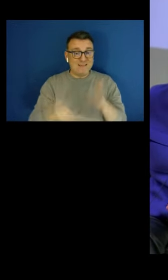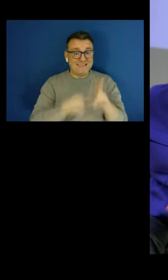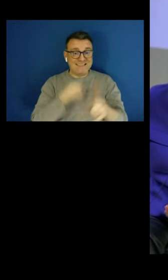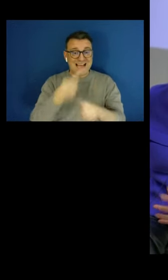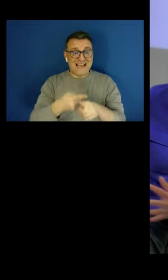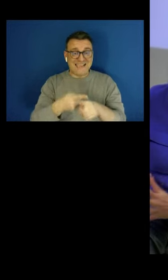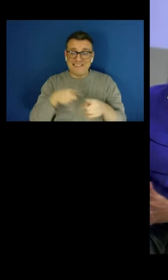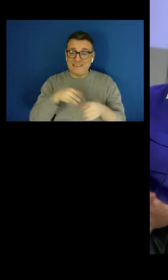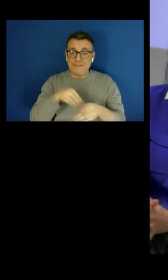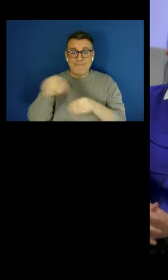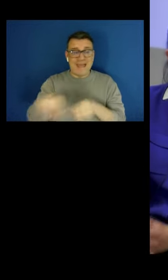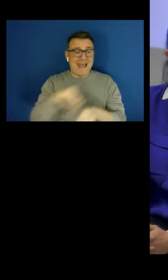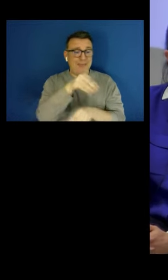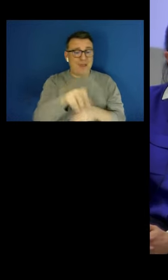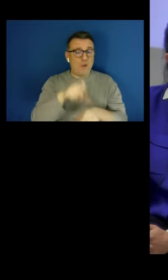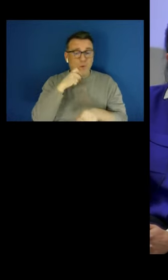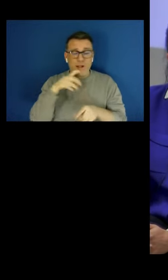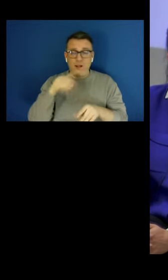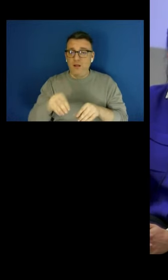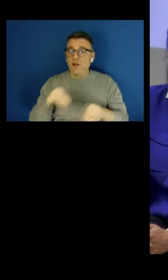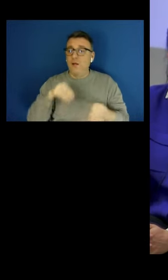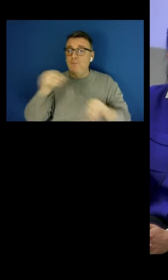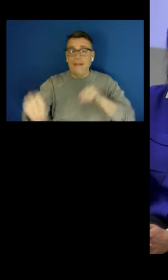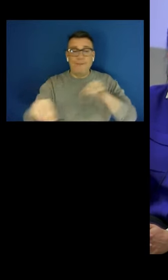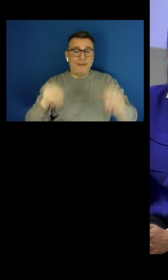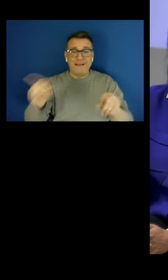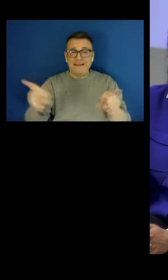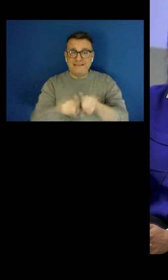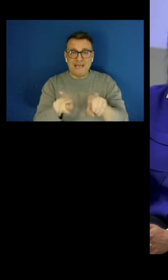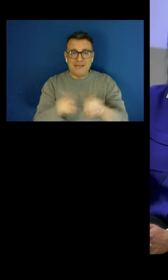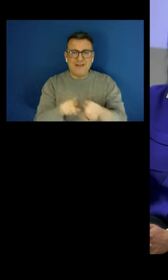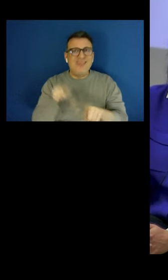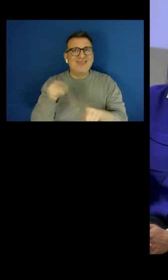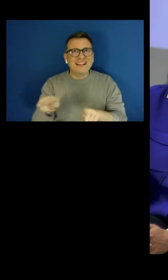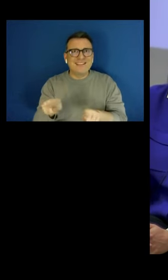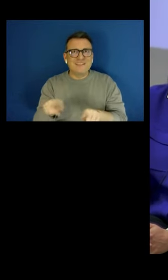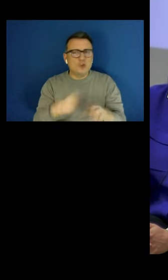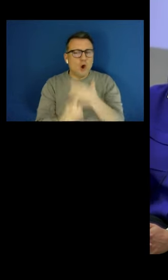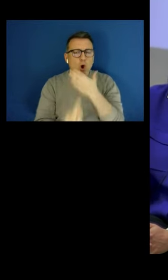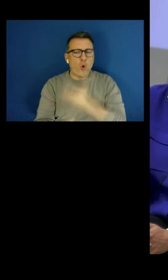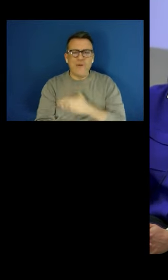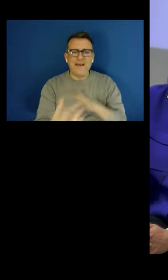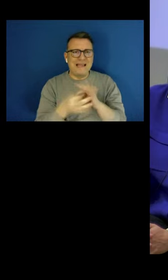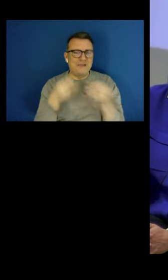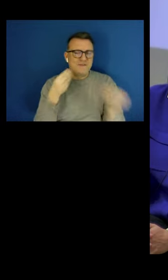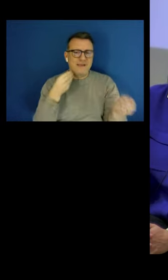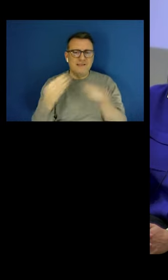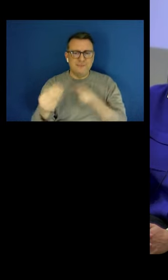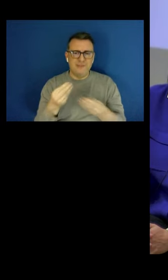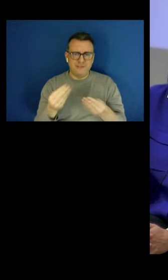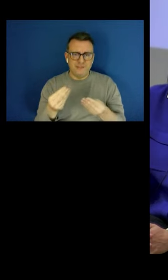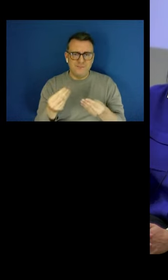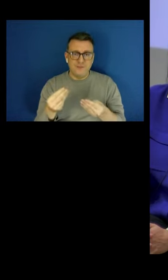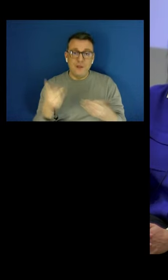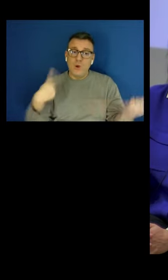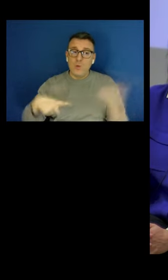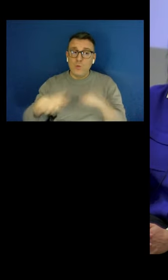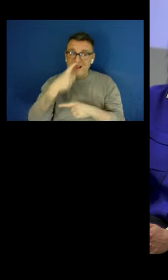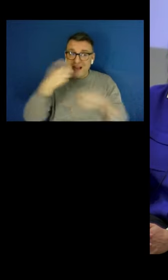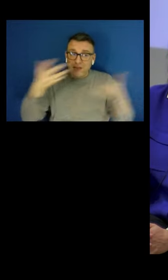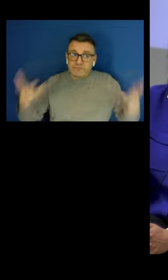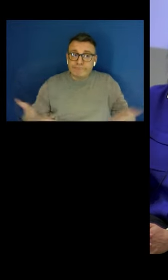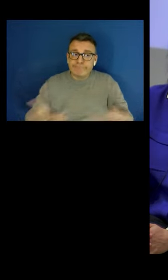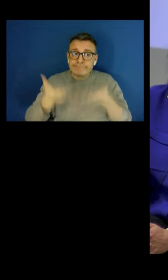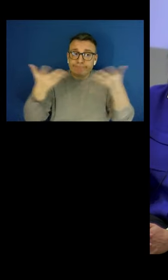level of contributions. So it's not just about flexibility. We can help or we can maintain